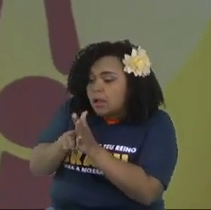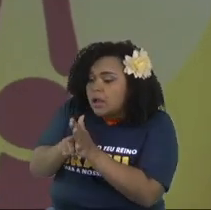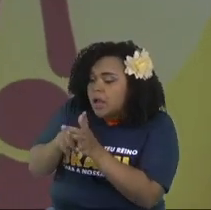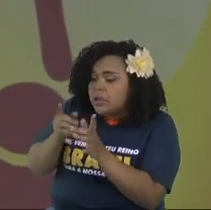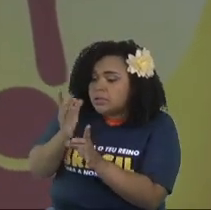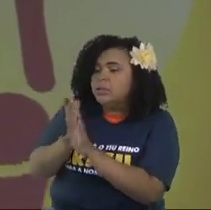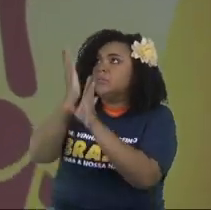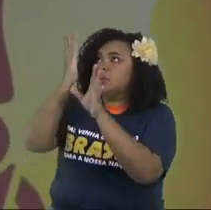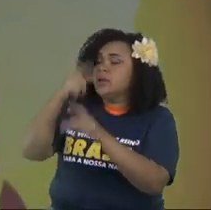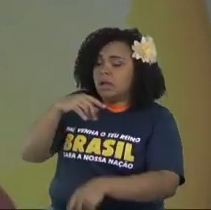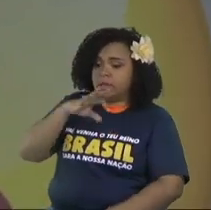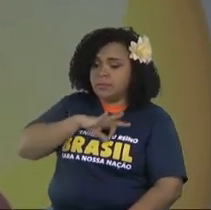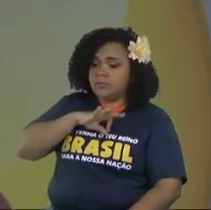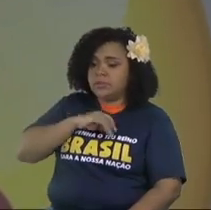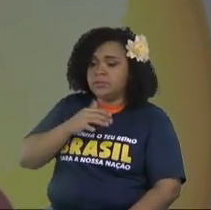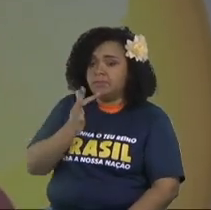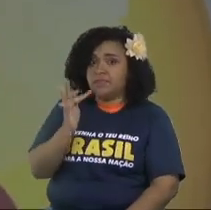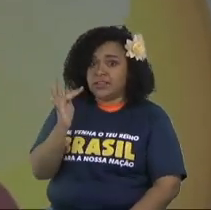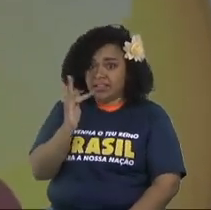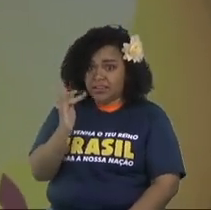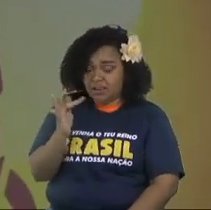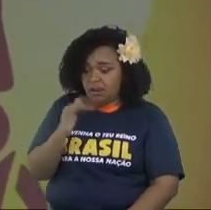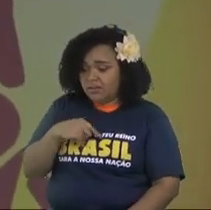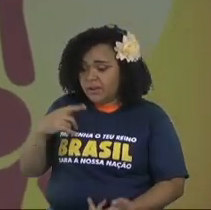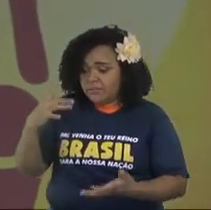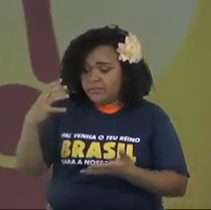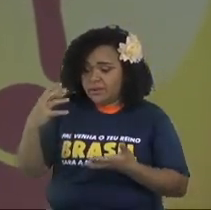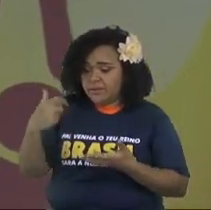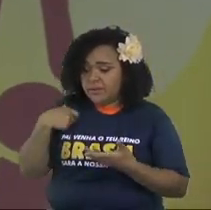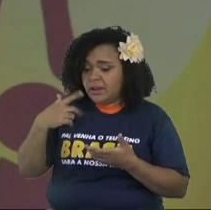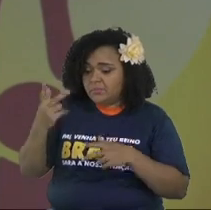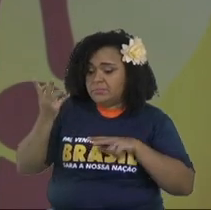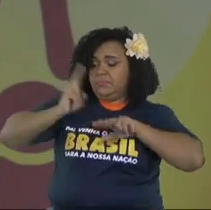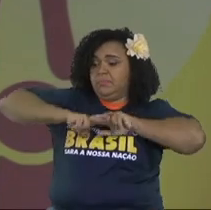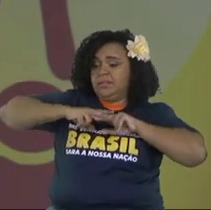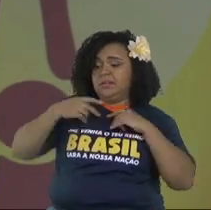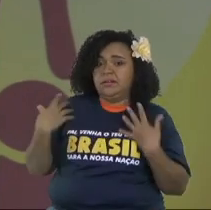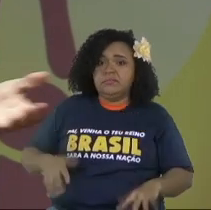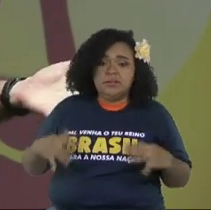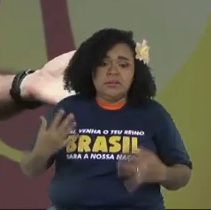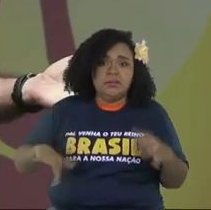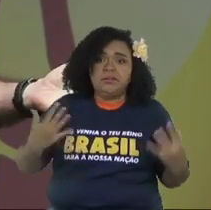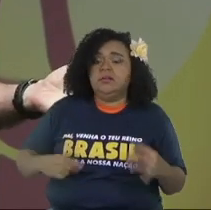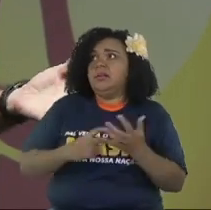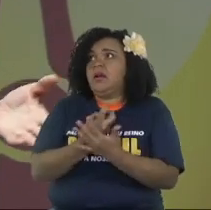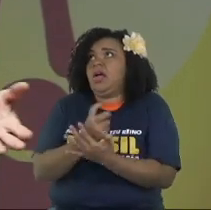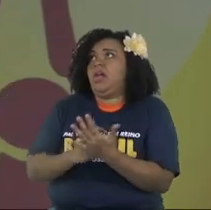federals come to their houses and arrest them.